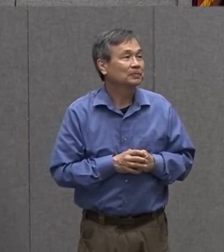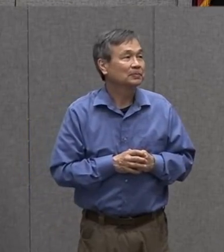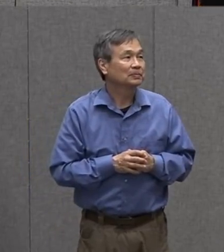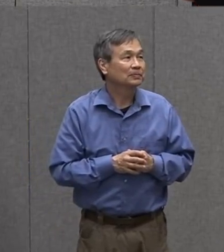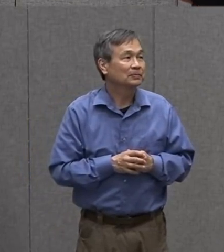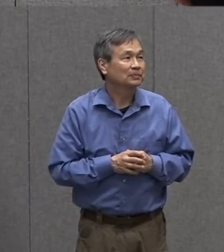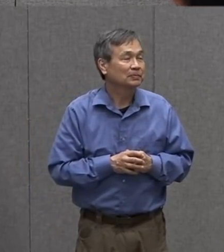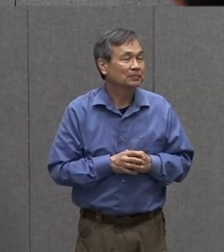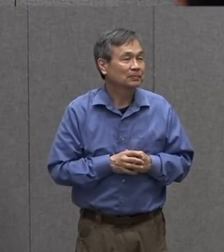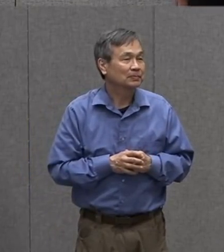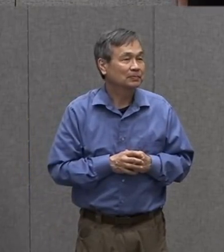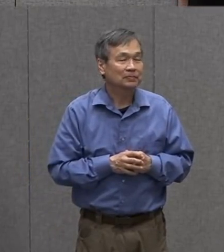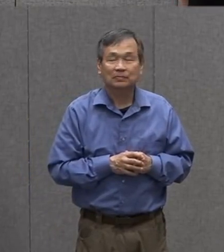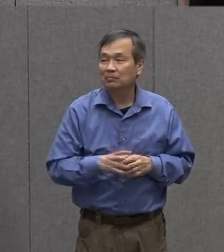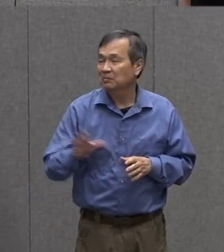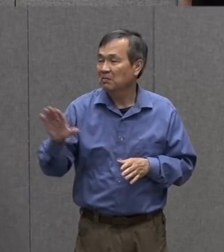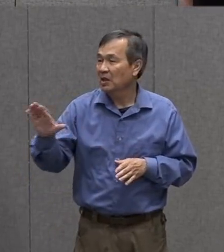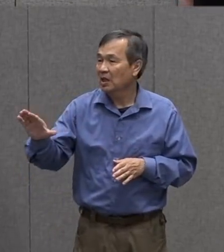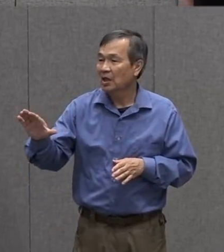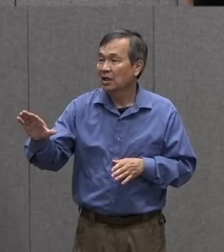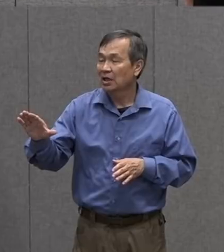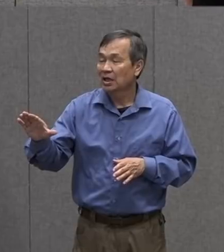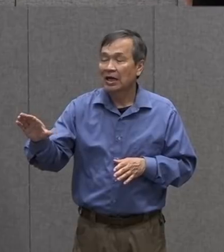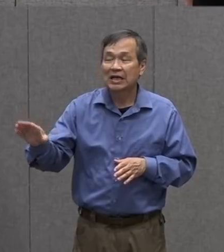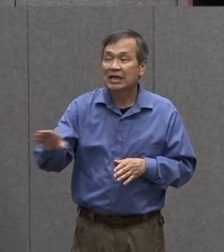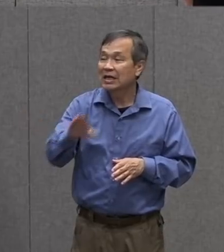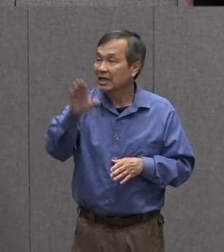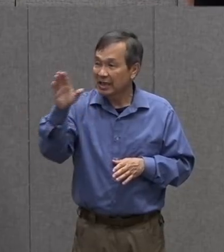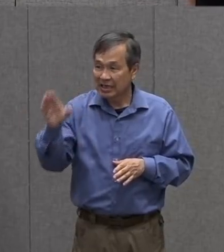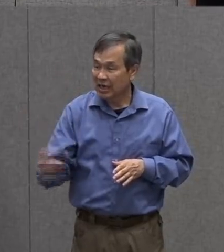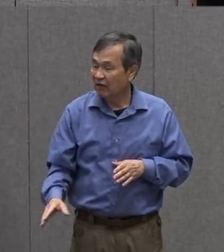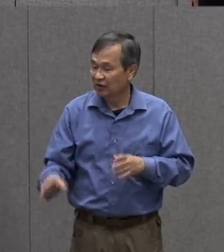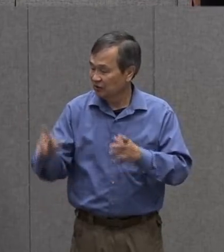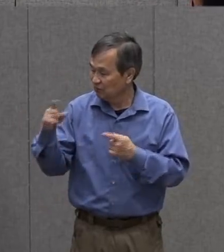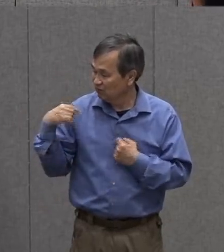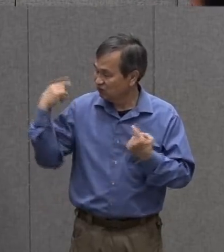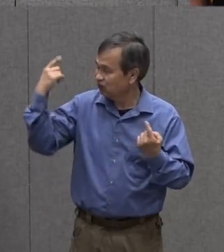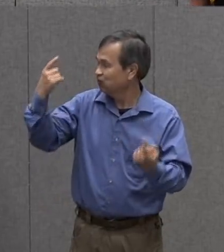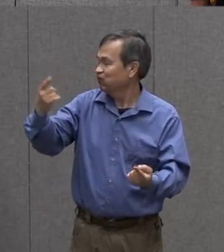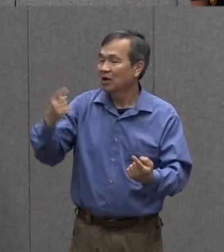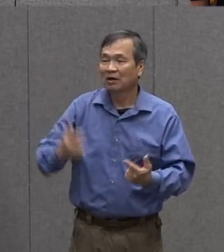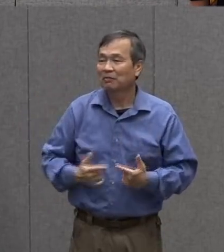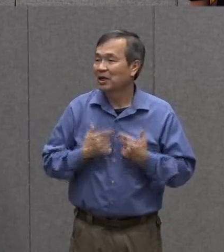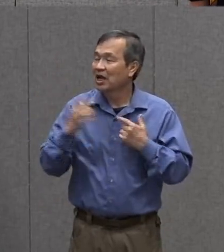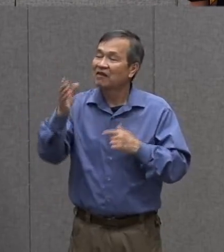has never been alive never never